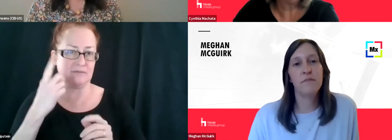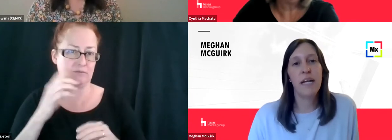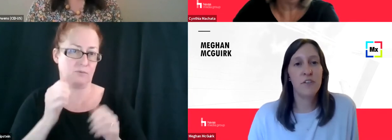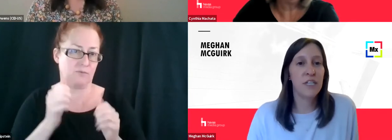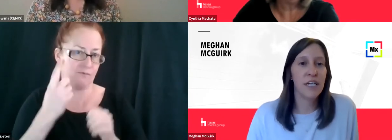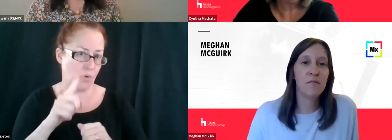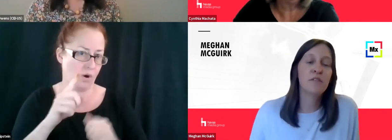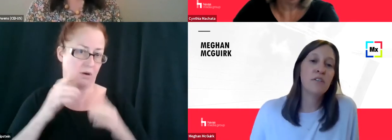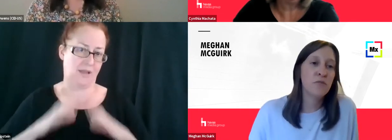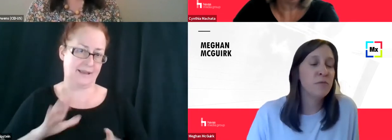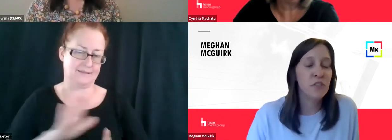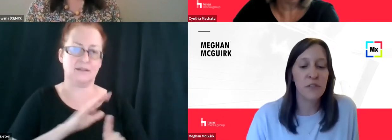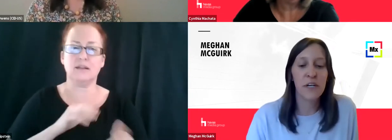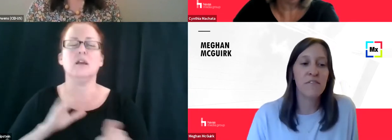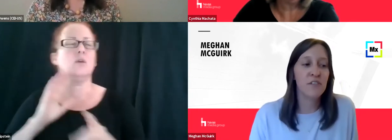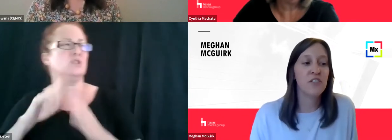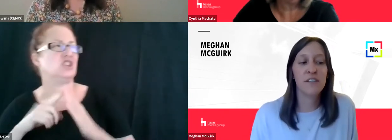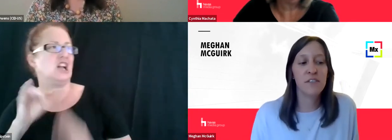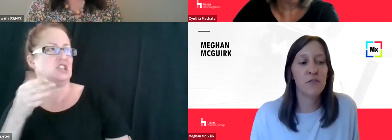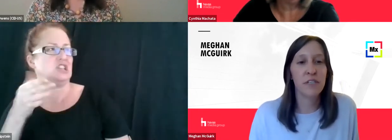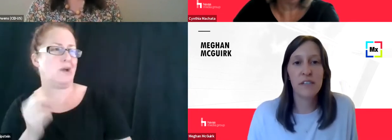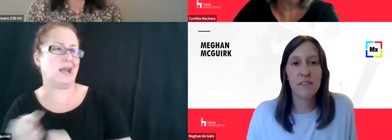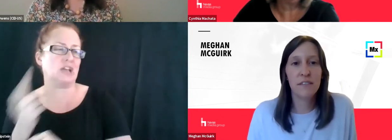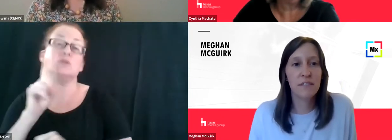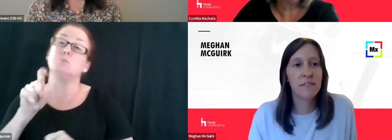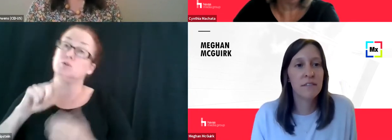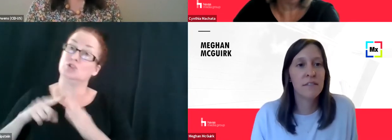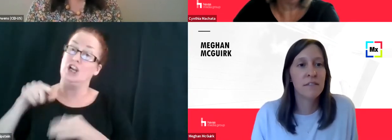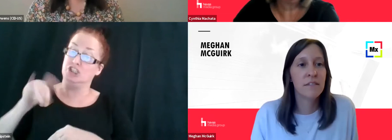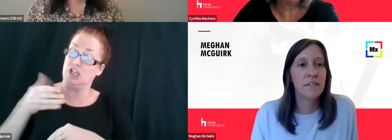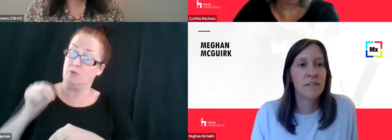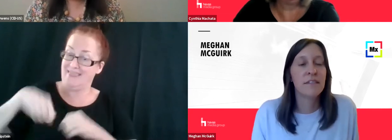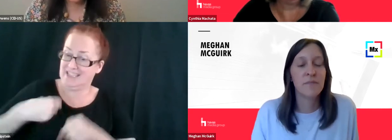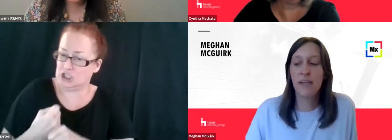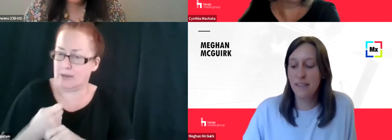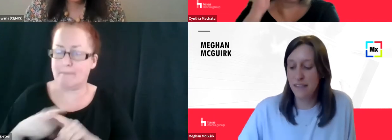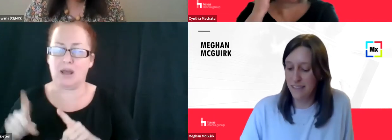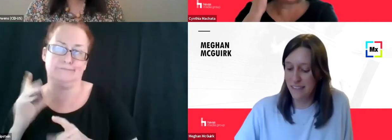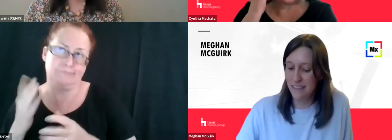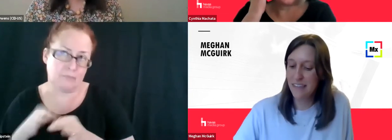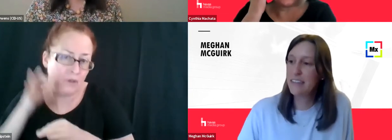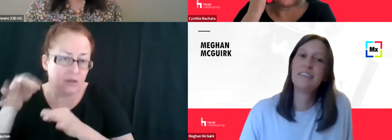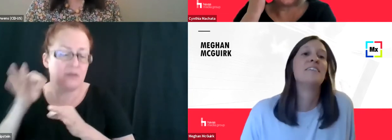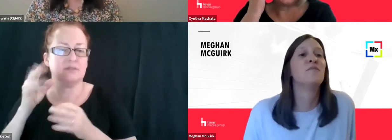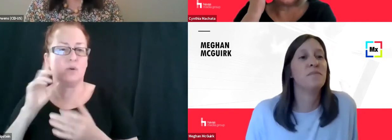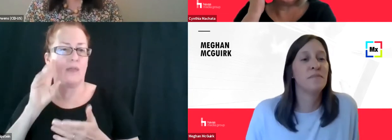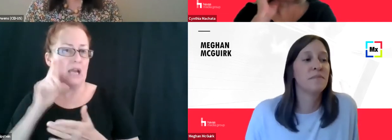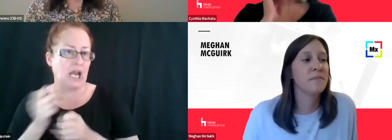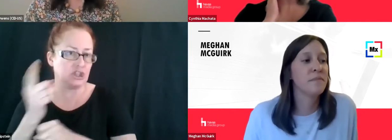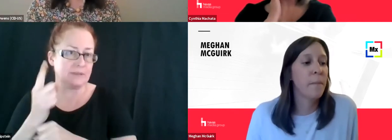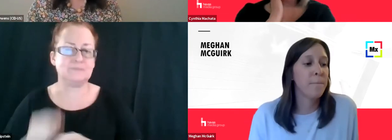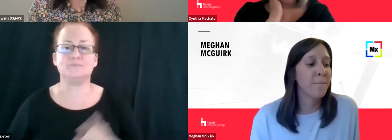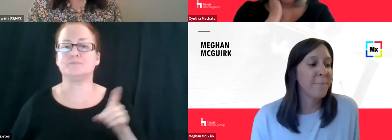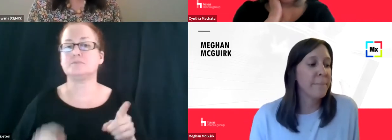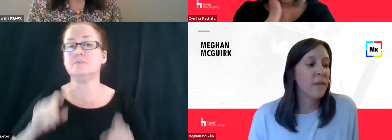of next year. It was also supposed to be January of this year. So who really knows? Okay. Yeah. And, and then Apple, um,